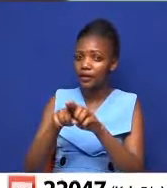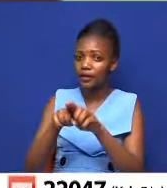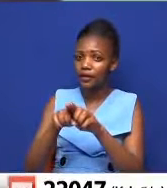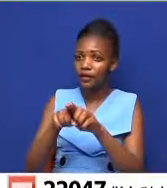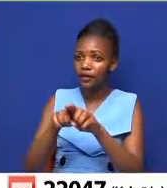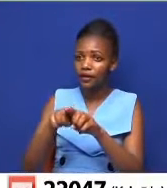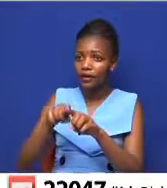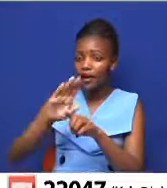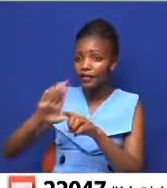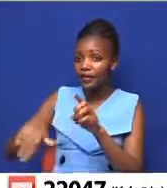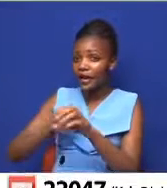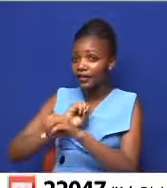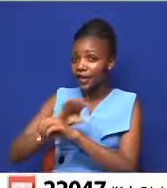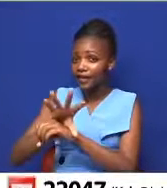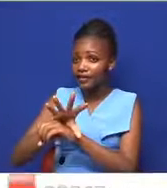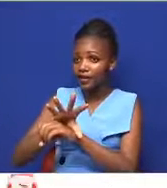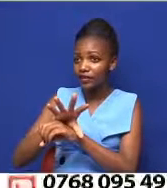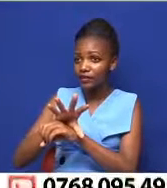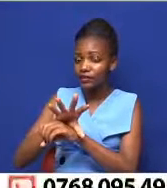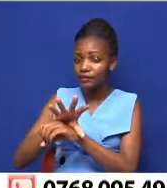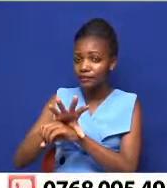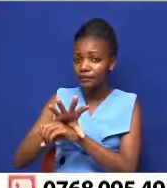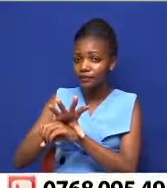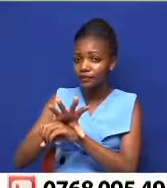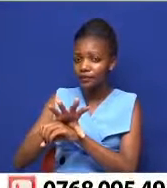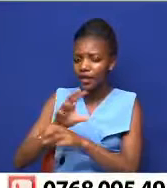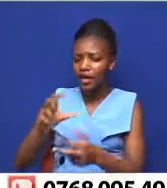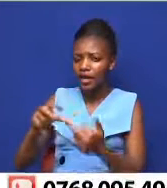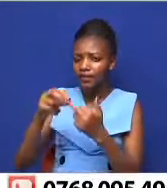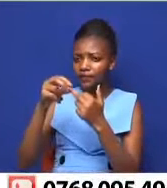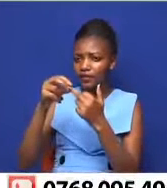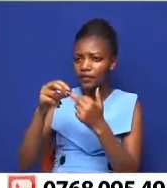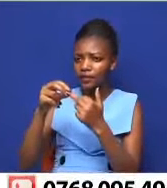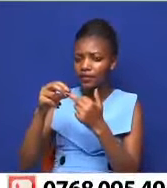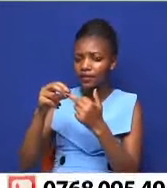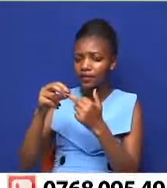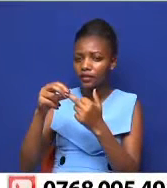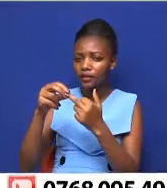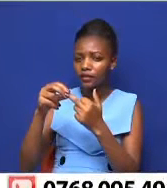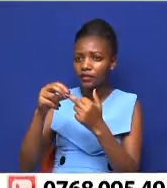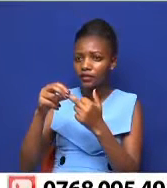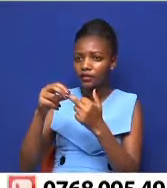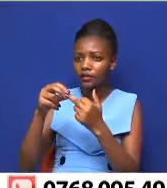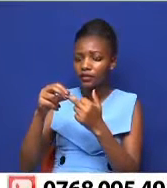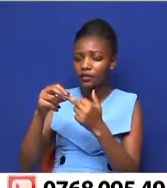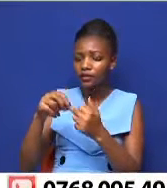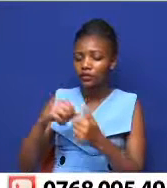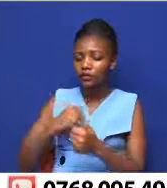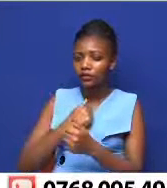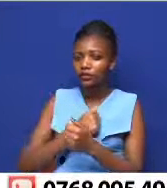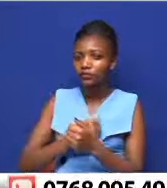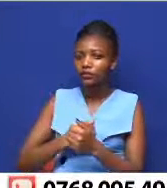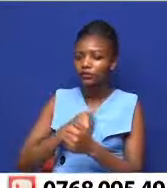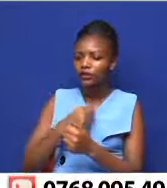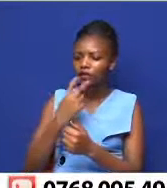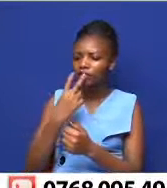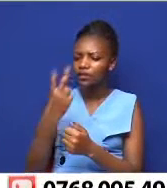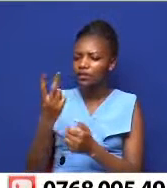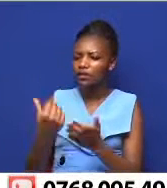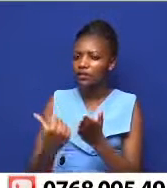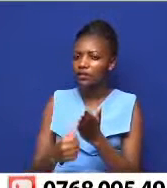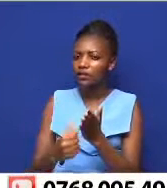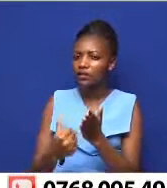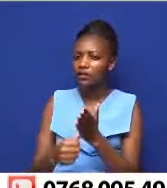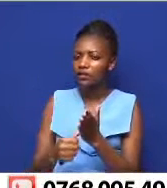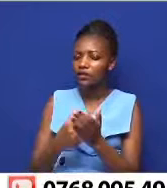last advisor to the ruling party, especially. will be playing a very big role to the ruling party. And now he's been regarded as,